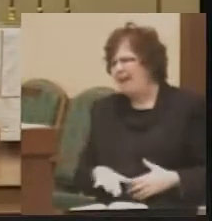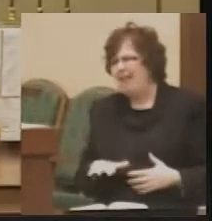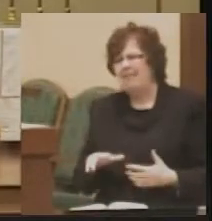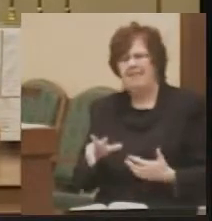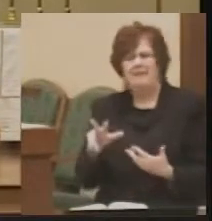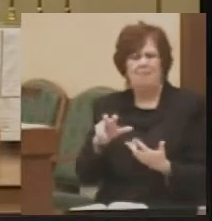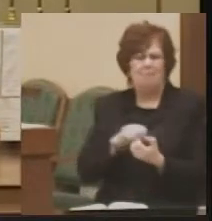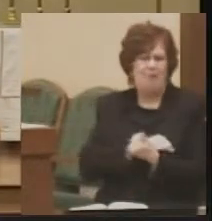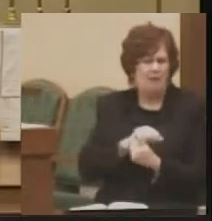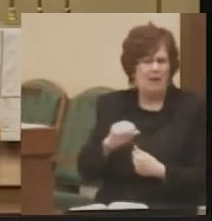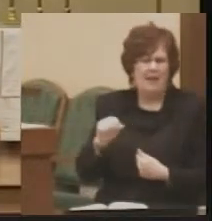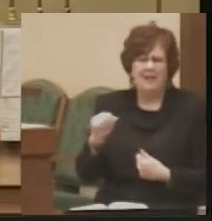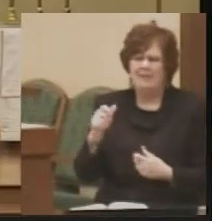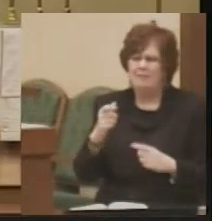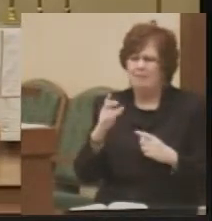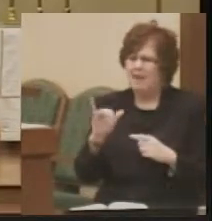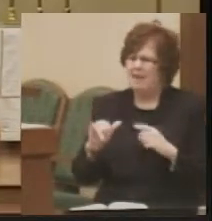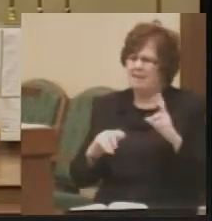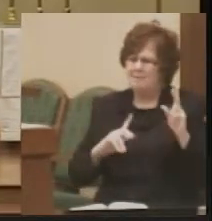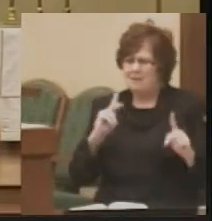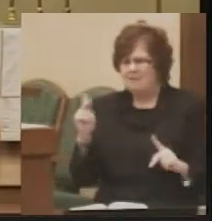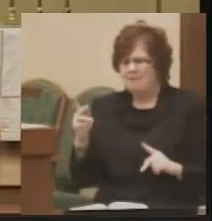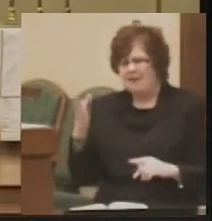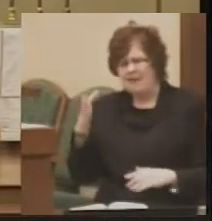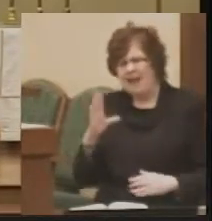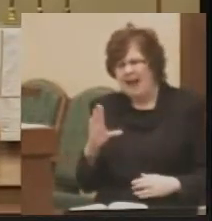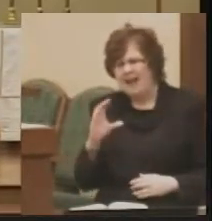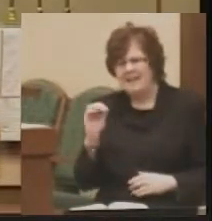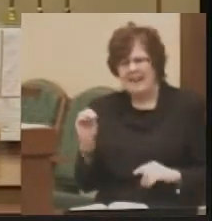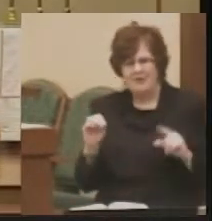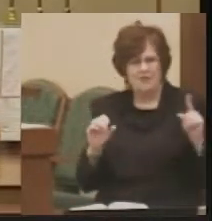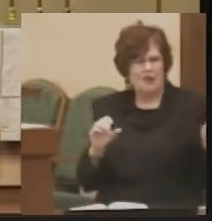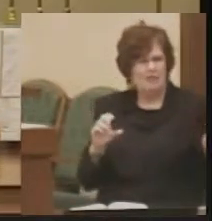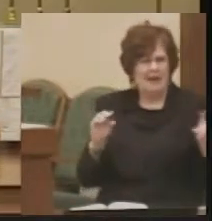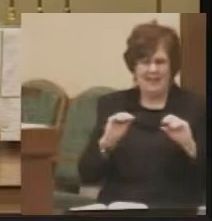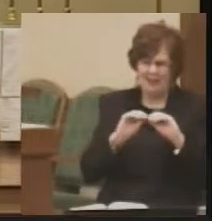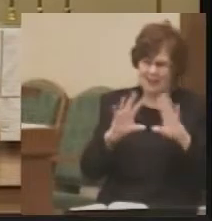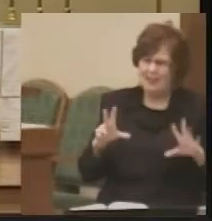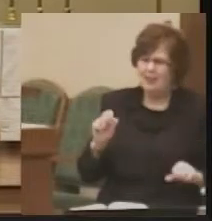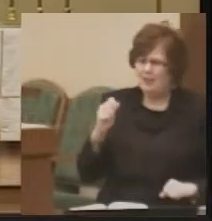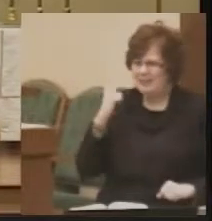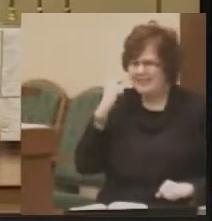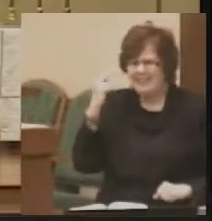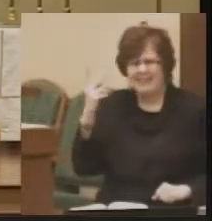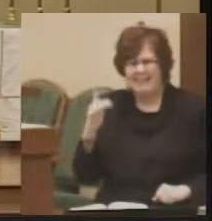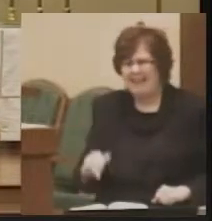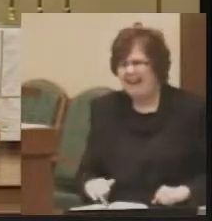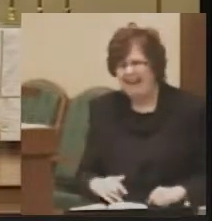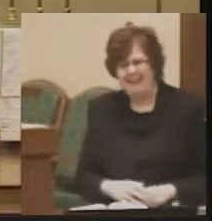abused by the people. God and Jeremiah could clearly see that.